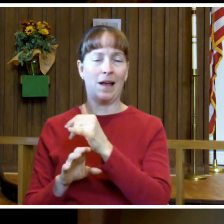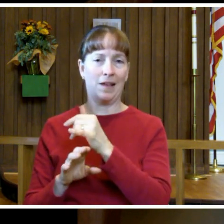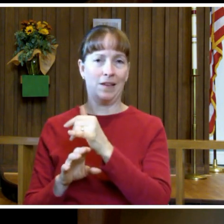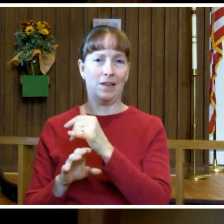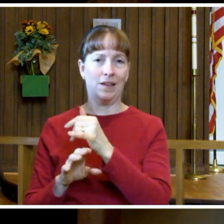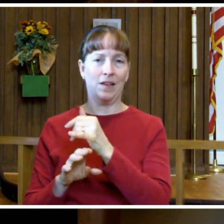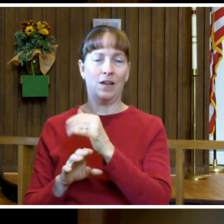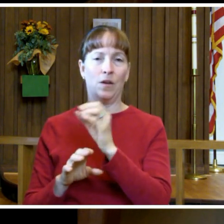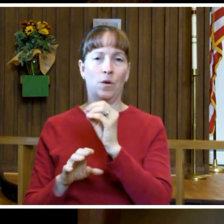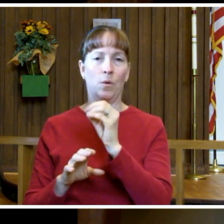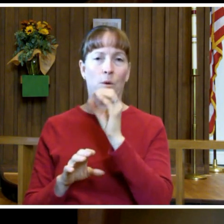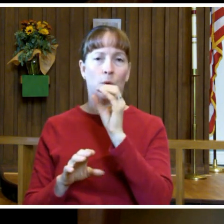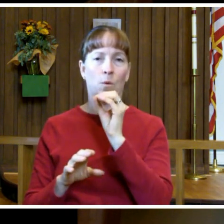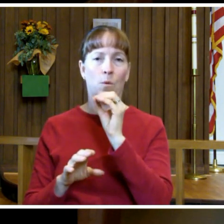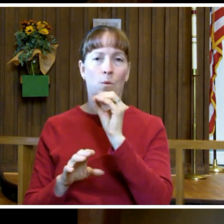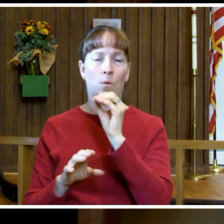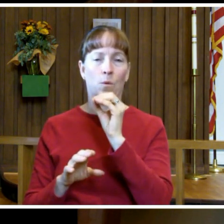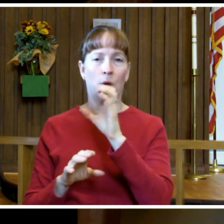occupying power.